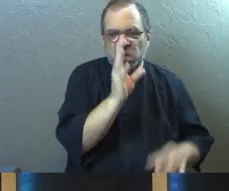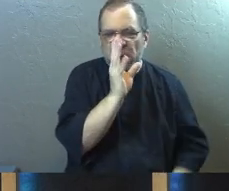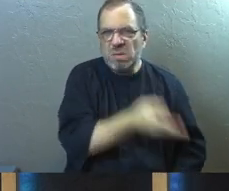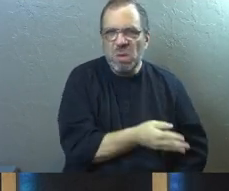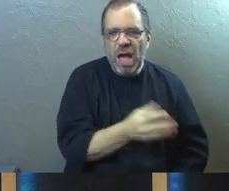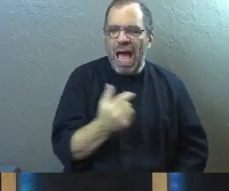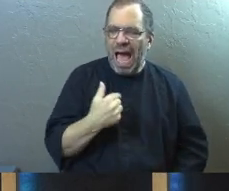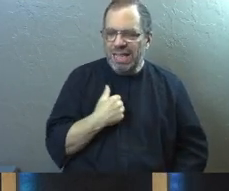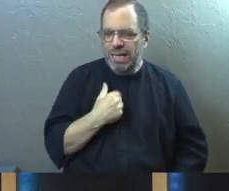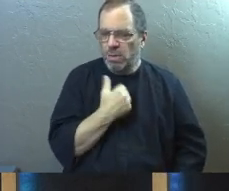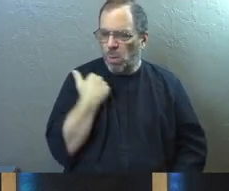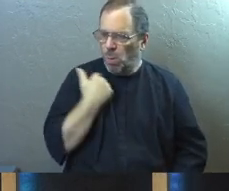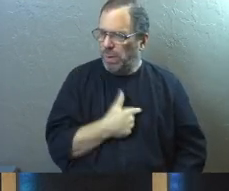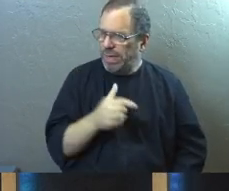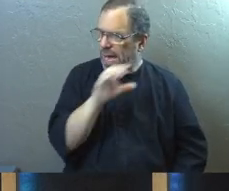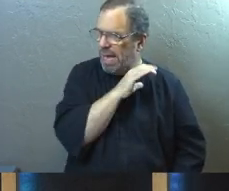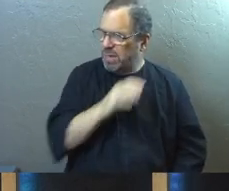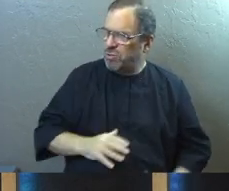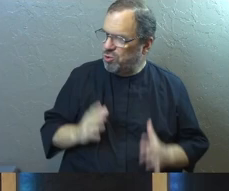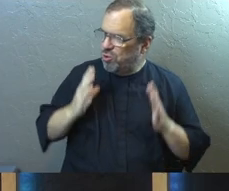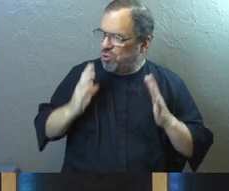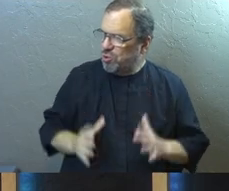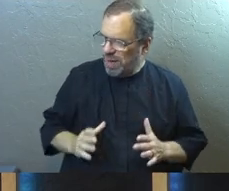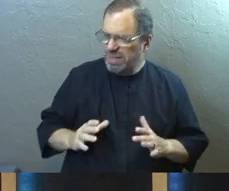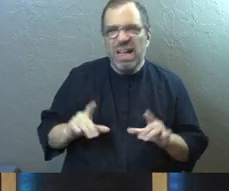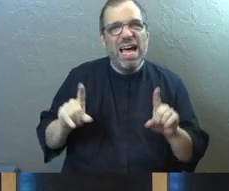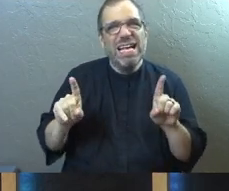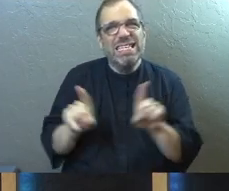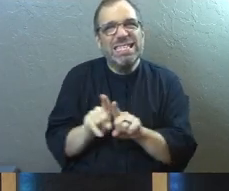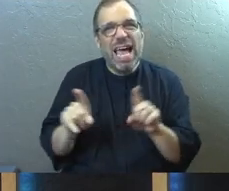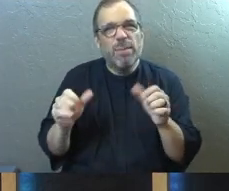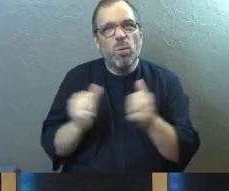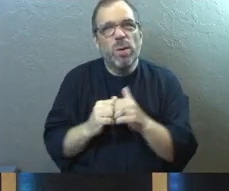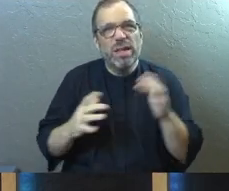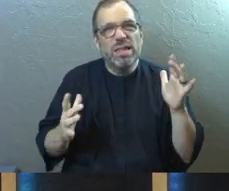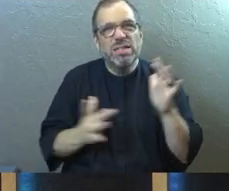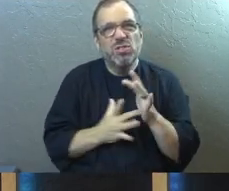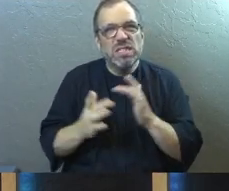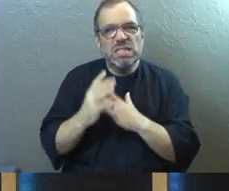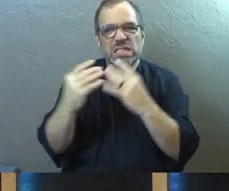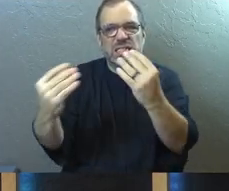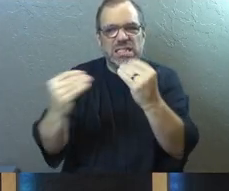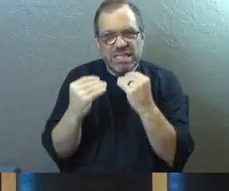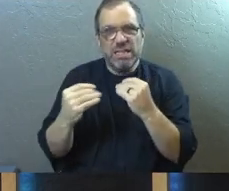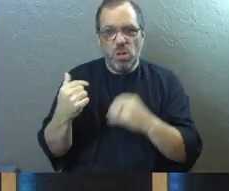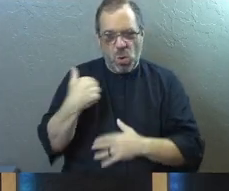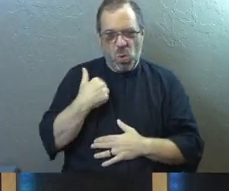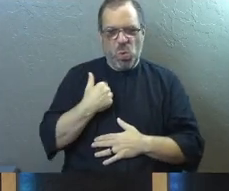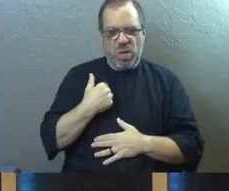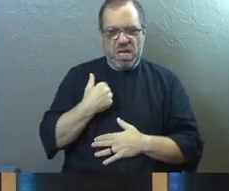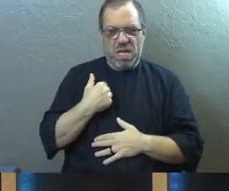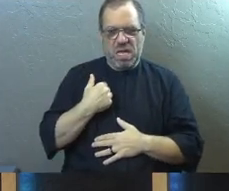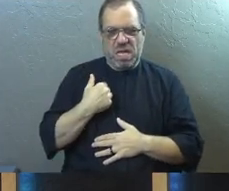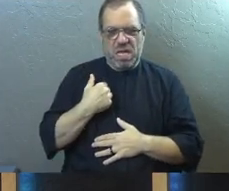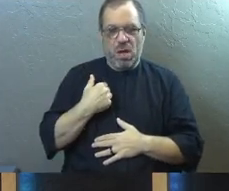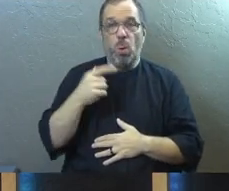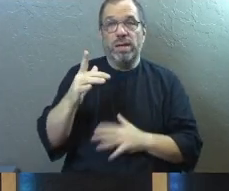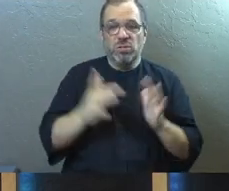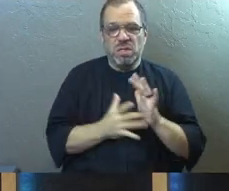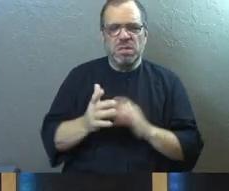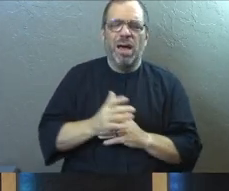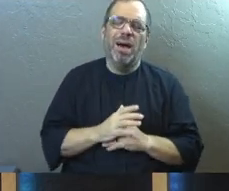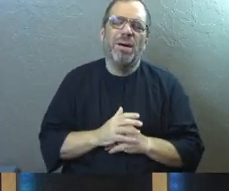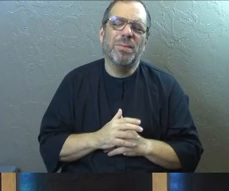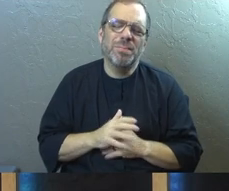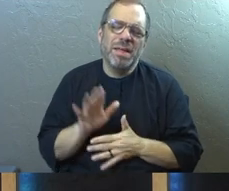mind. I think we as Christians today do the same thing with Jesus's teaching. We Christian leapfrog right over it and